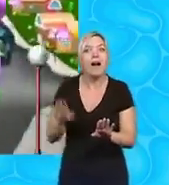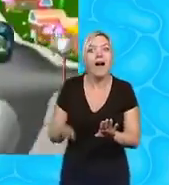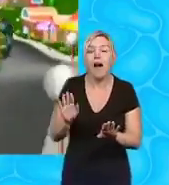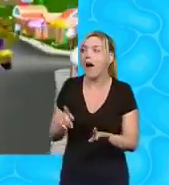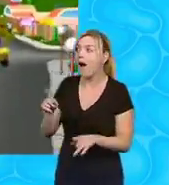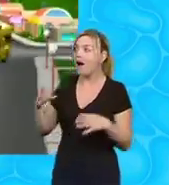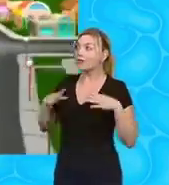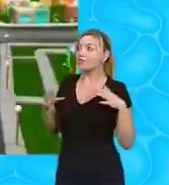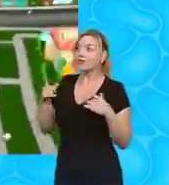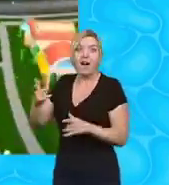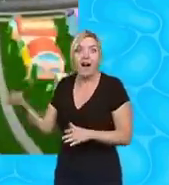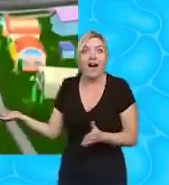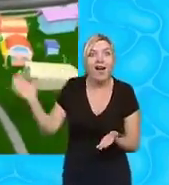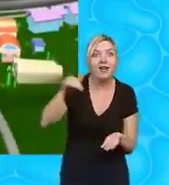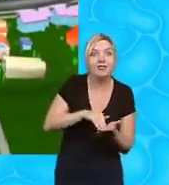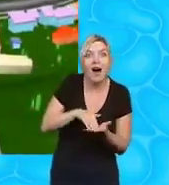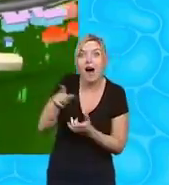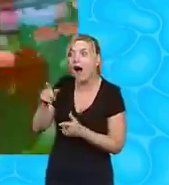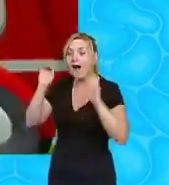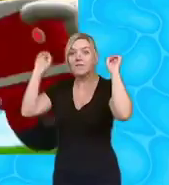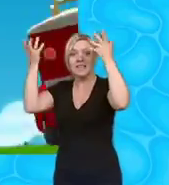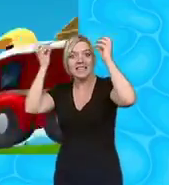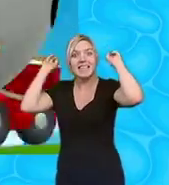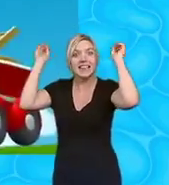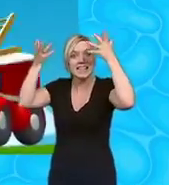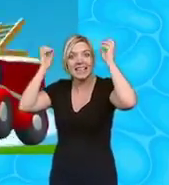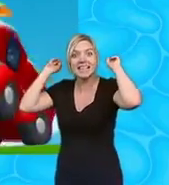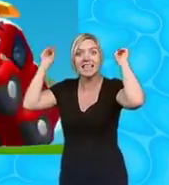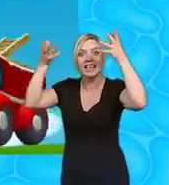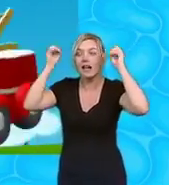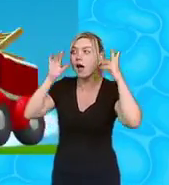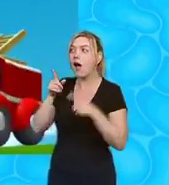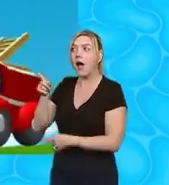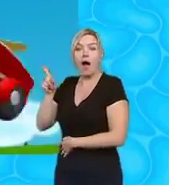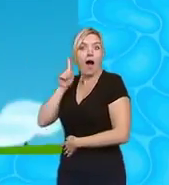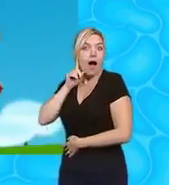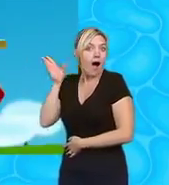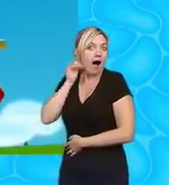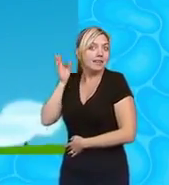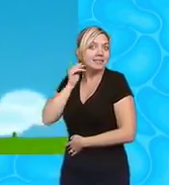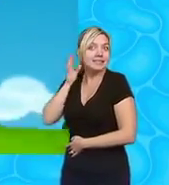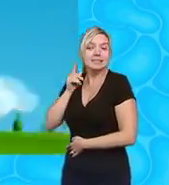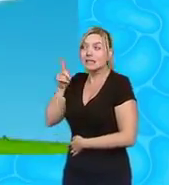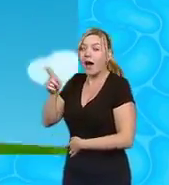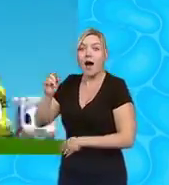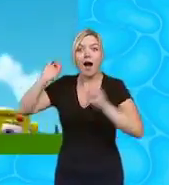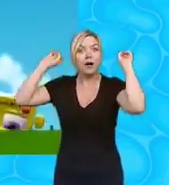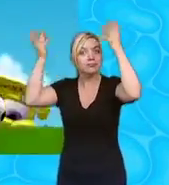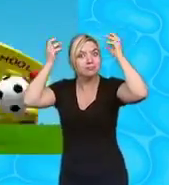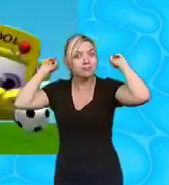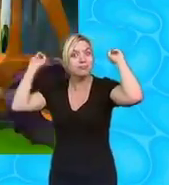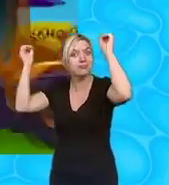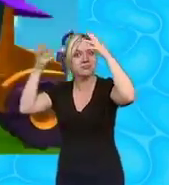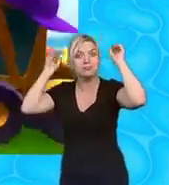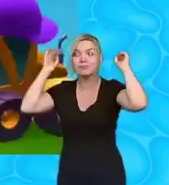here comes Finley and all his friends Finley the fire engine that's the sound the